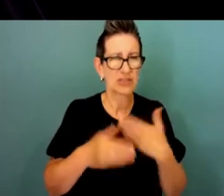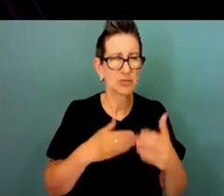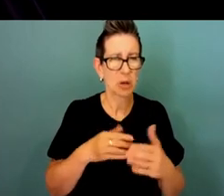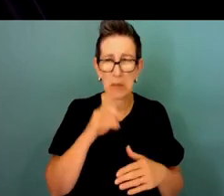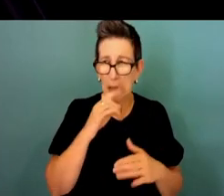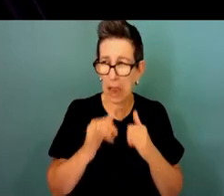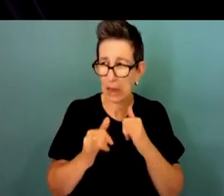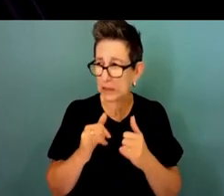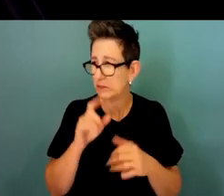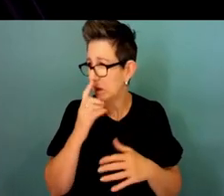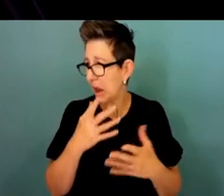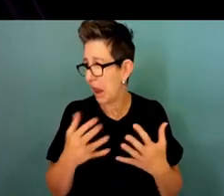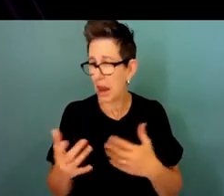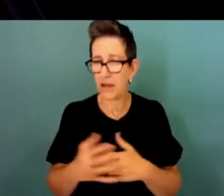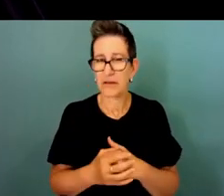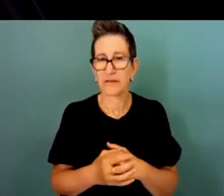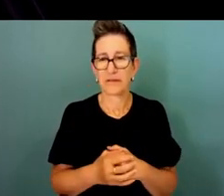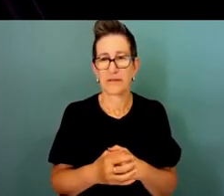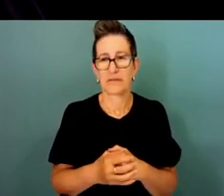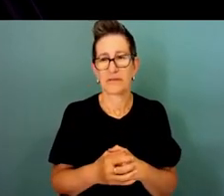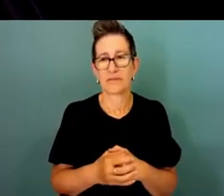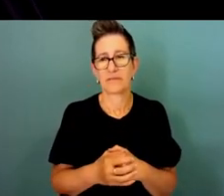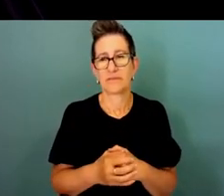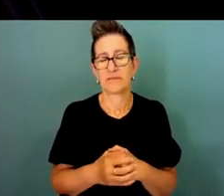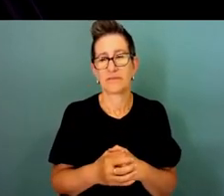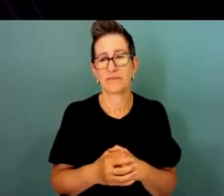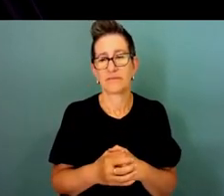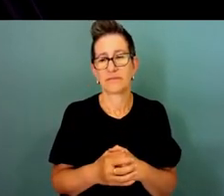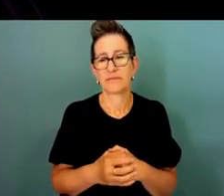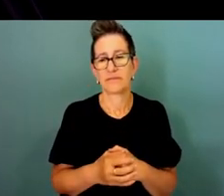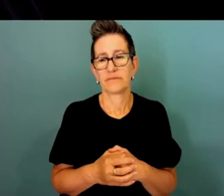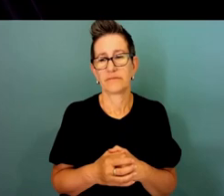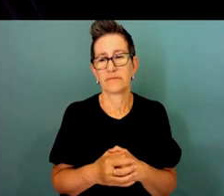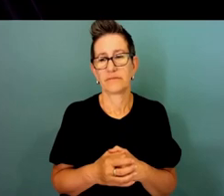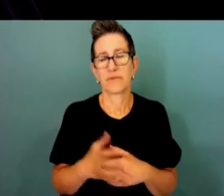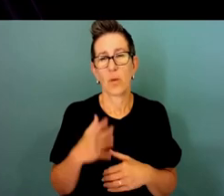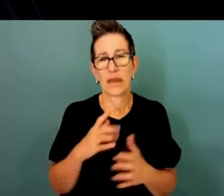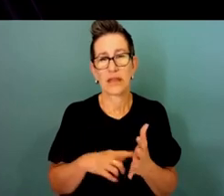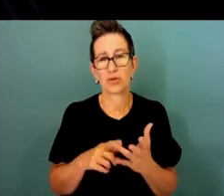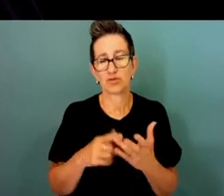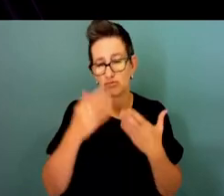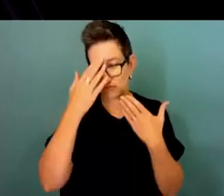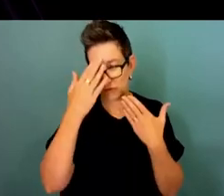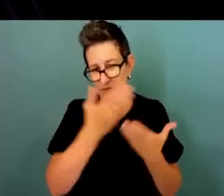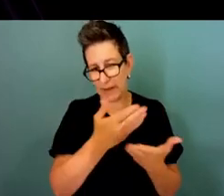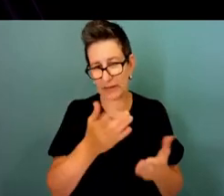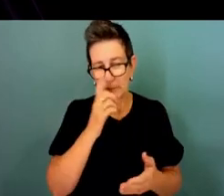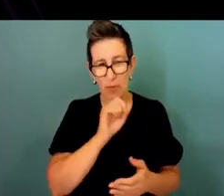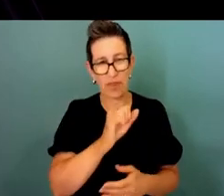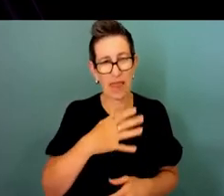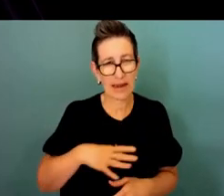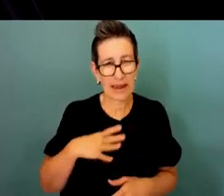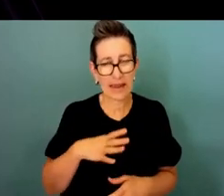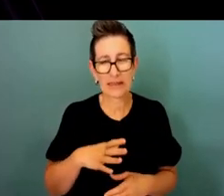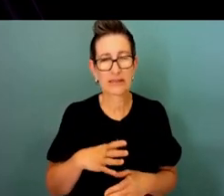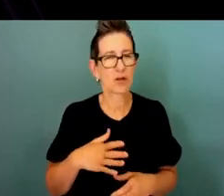skills and the life experiences of people but also respect that in the way that we recruit people so that it isn't seen as